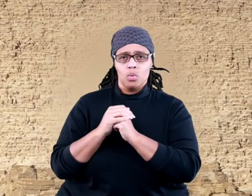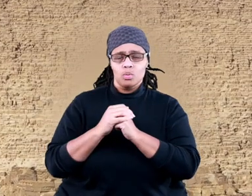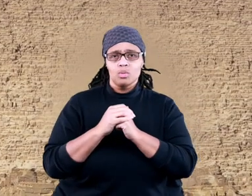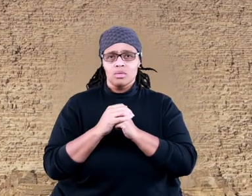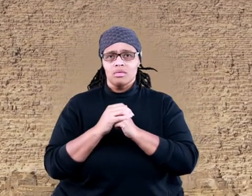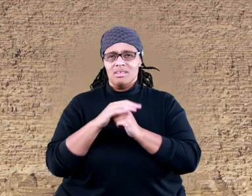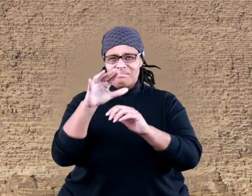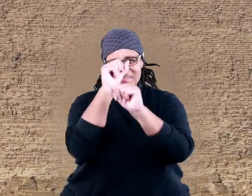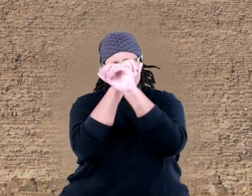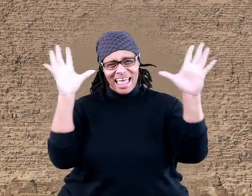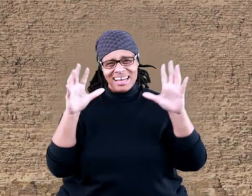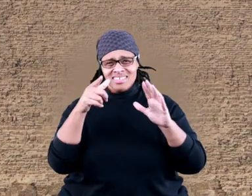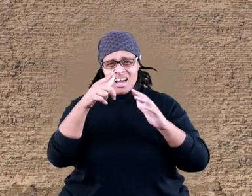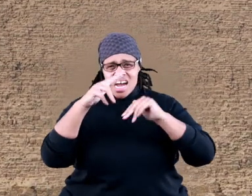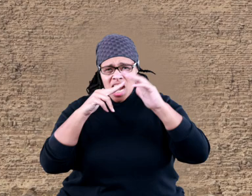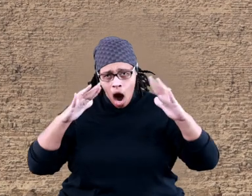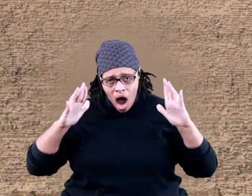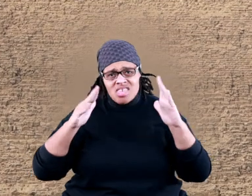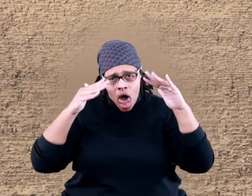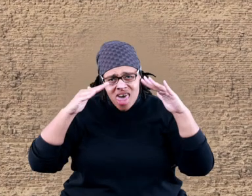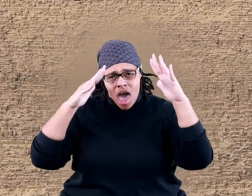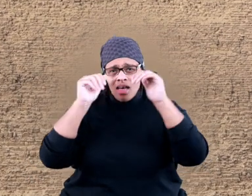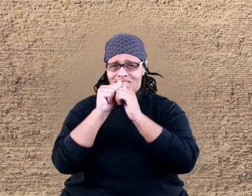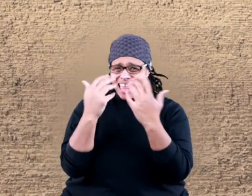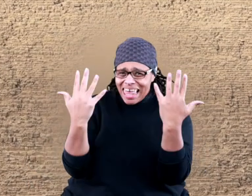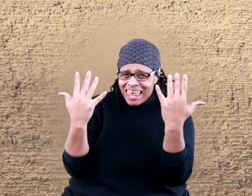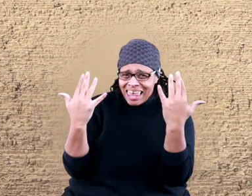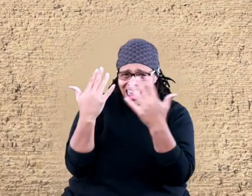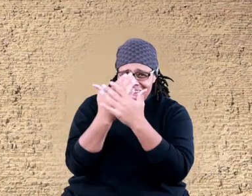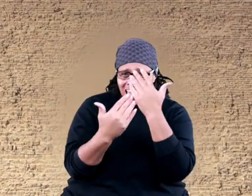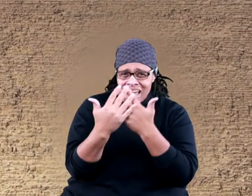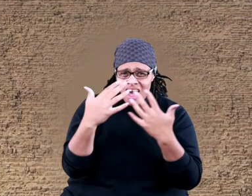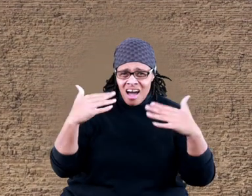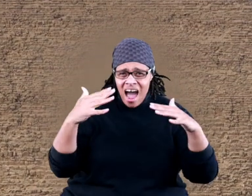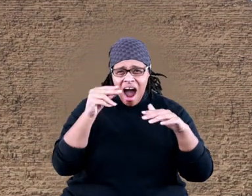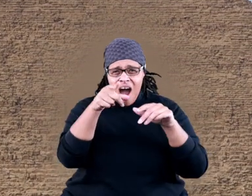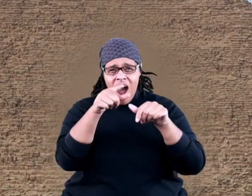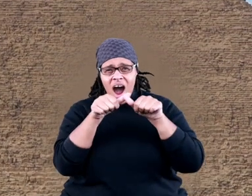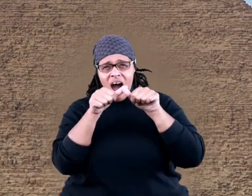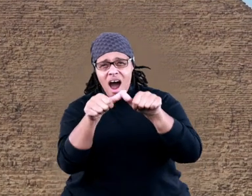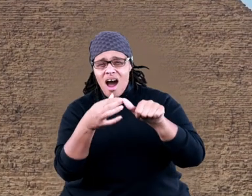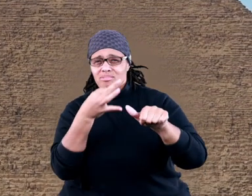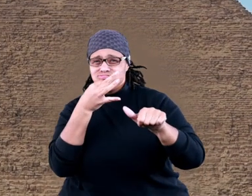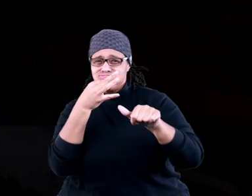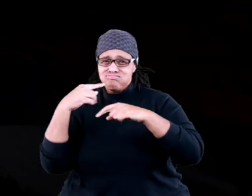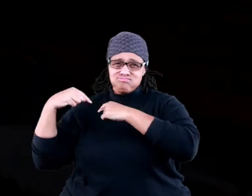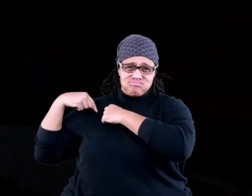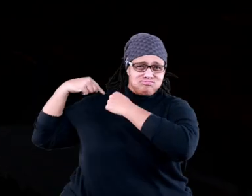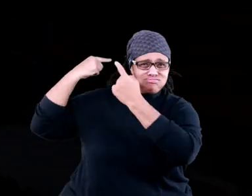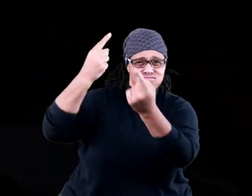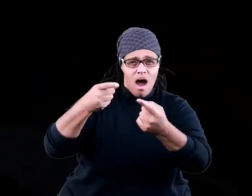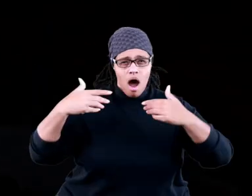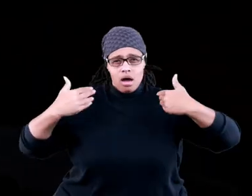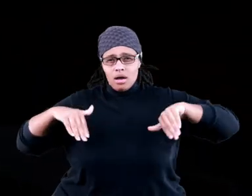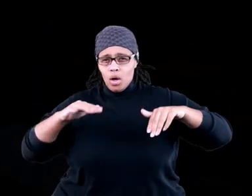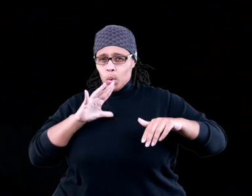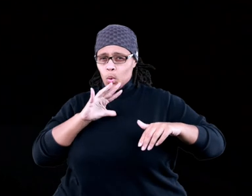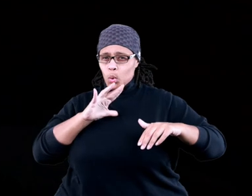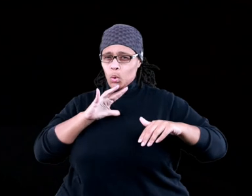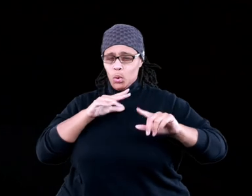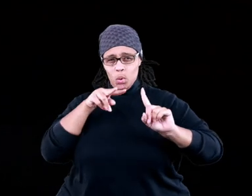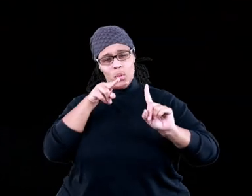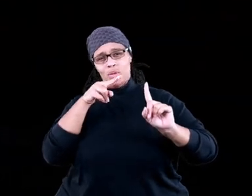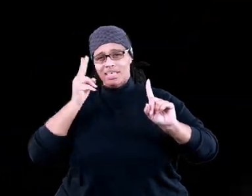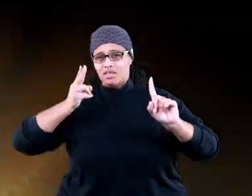Can you imagine building such huge structures by hand and having them last so long? It's a pretty cool